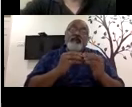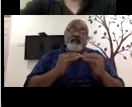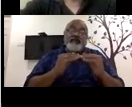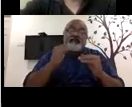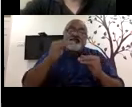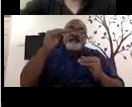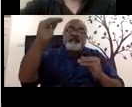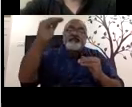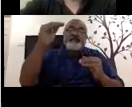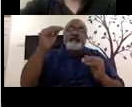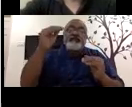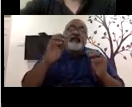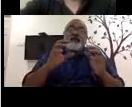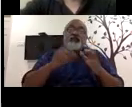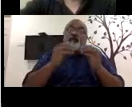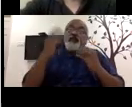higher.